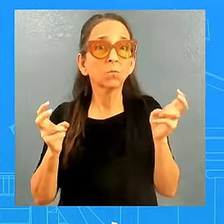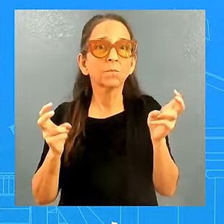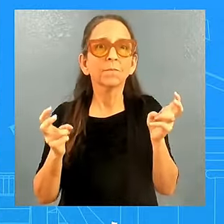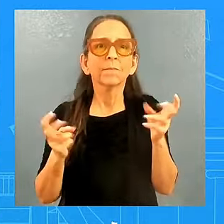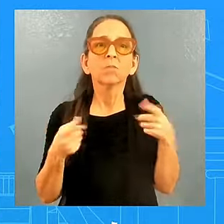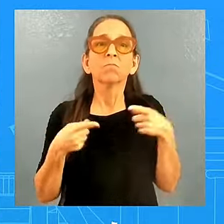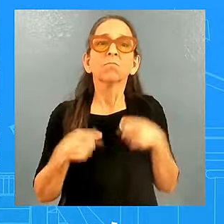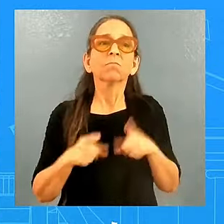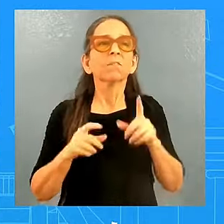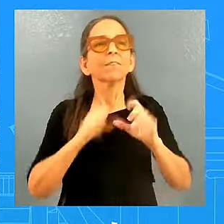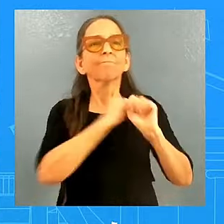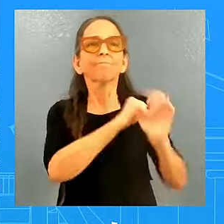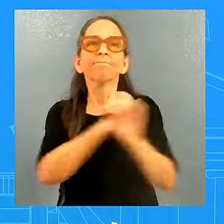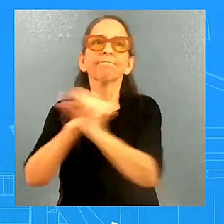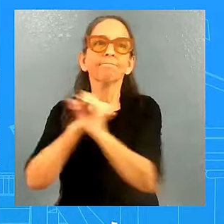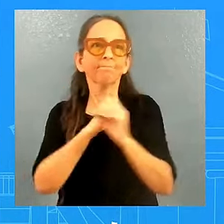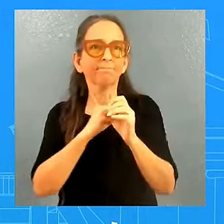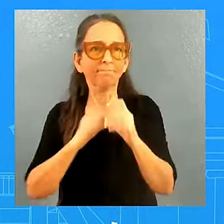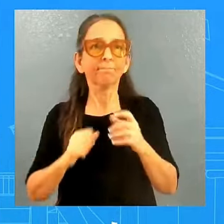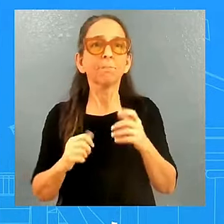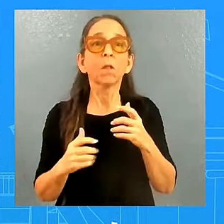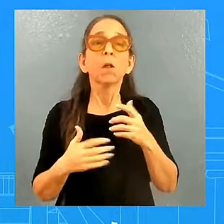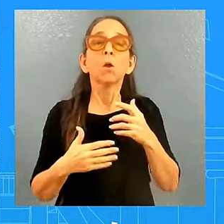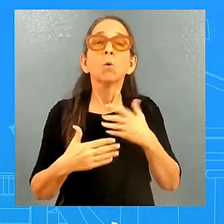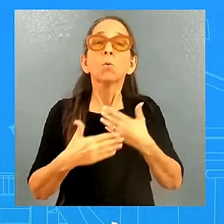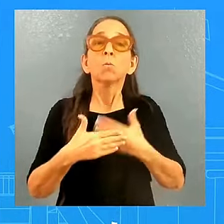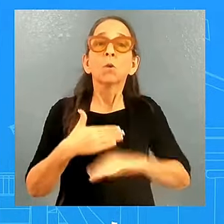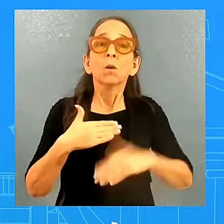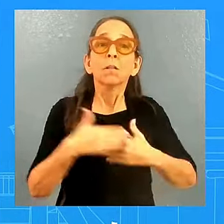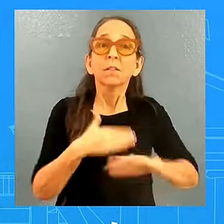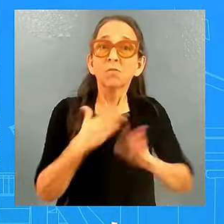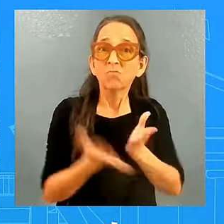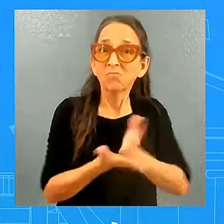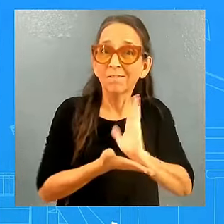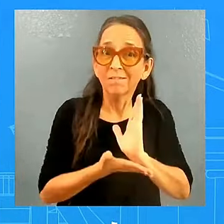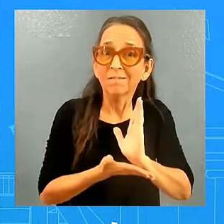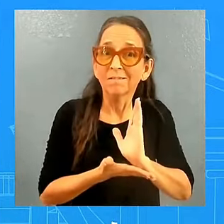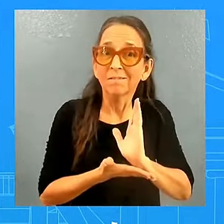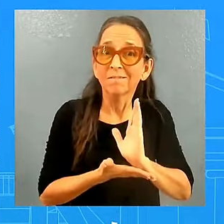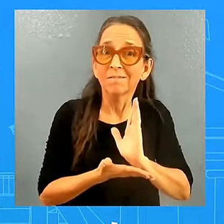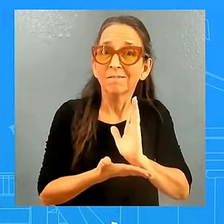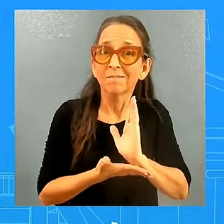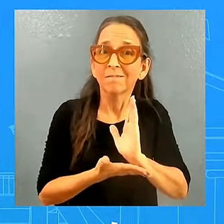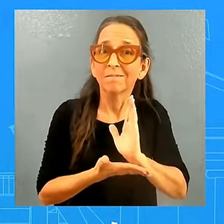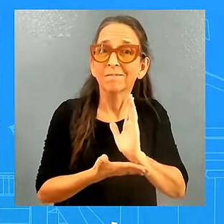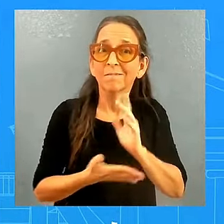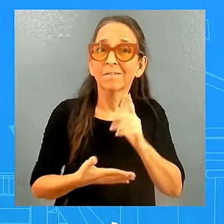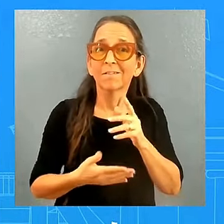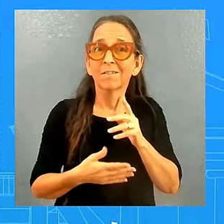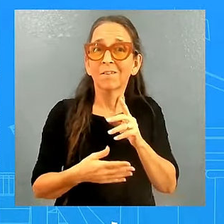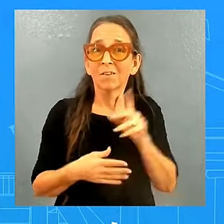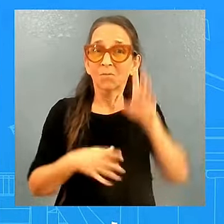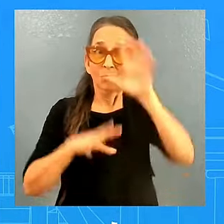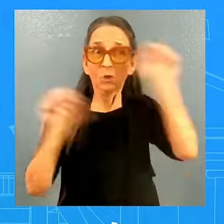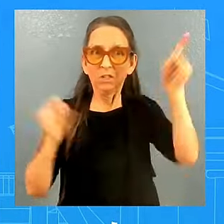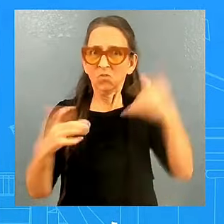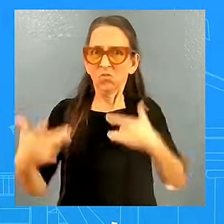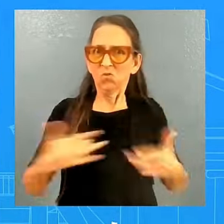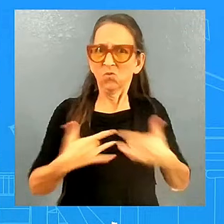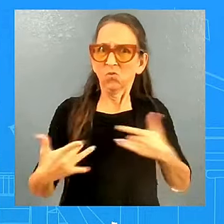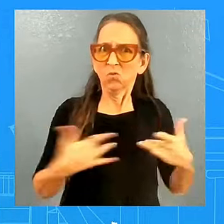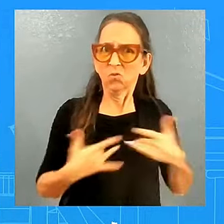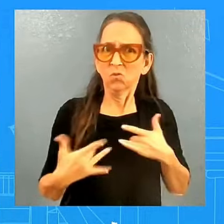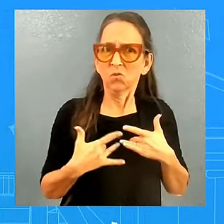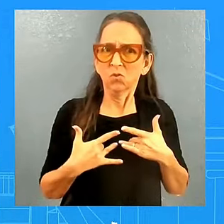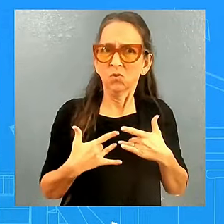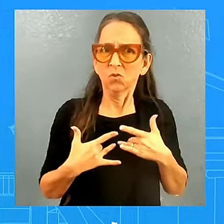rights. Is the White House president concerned that with a Republican in the White House, Republicans controlling the